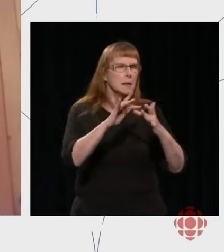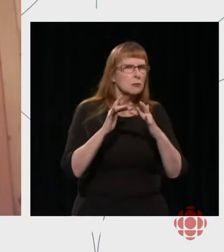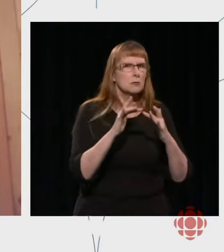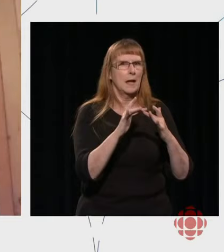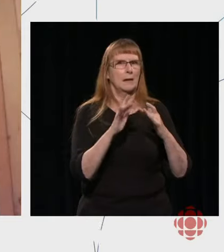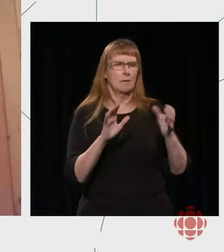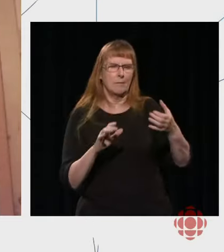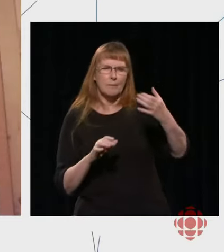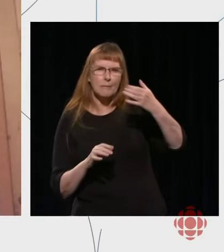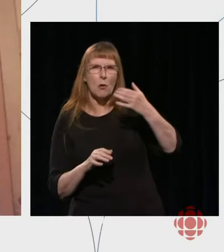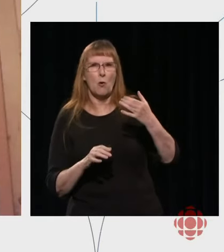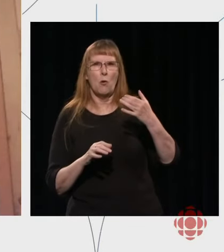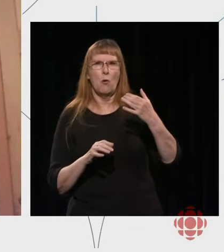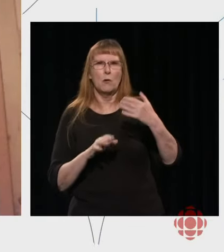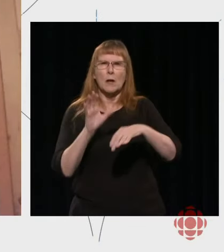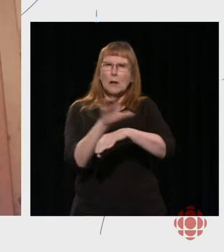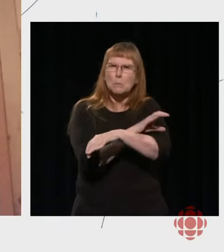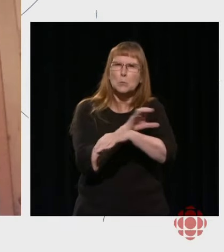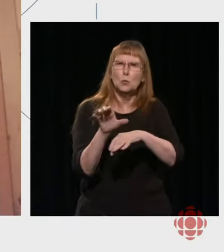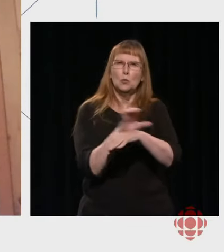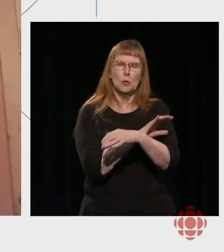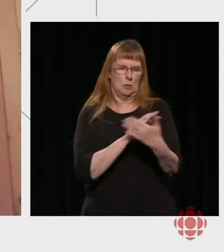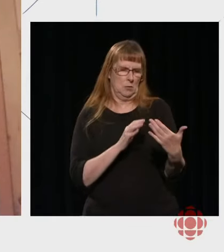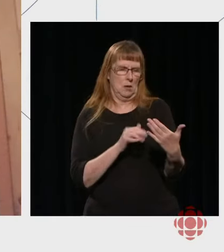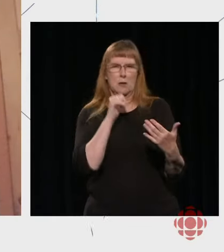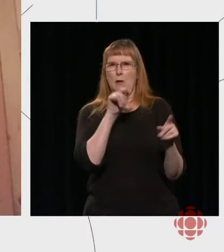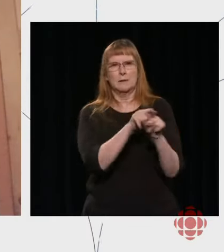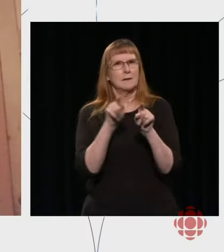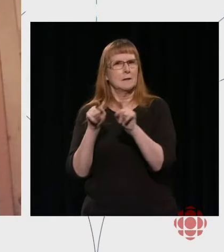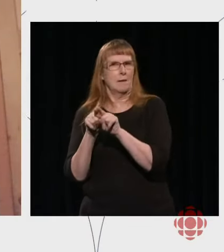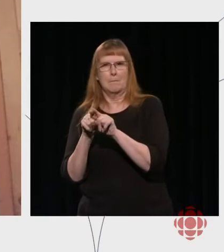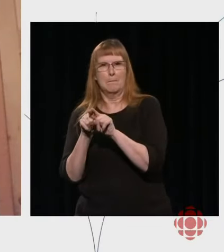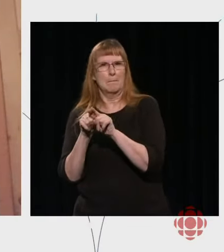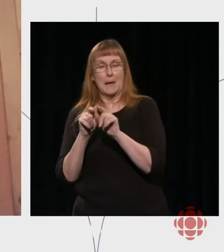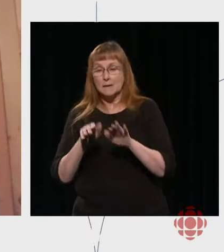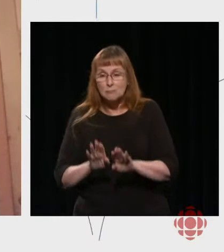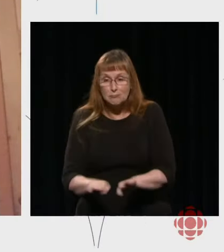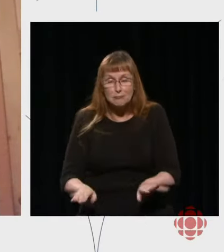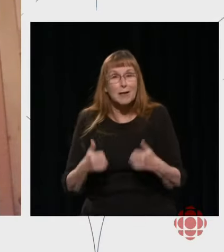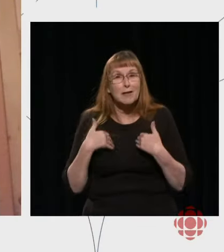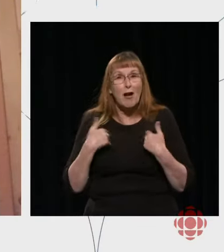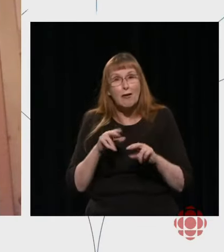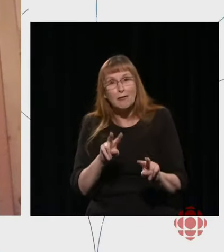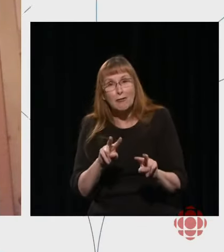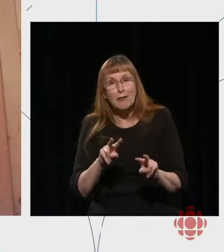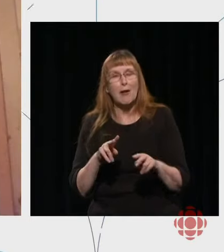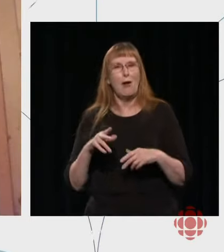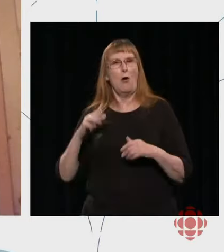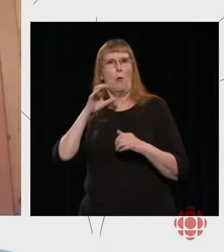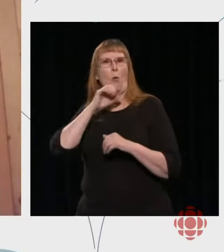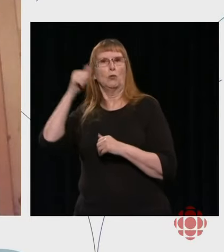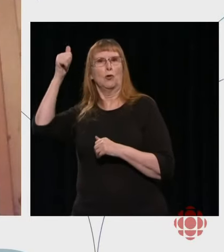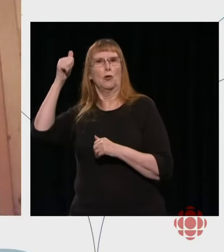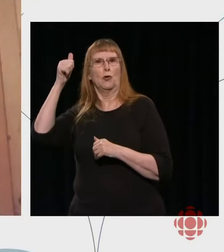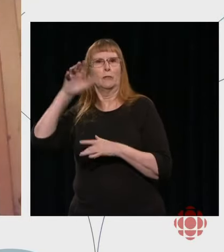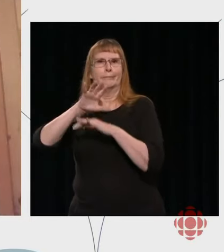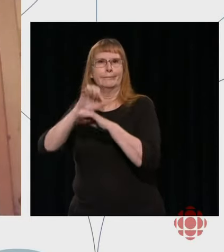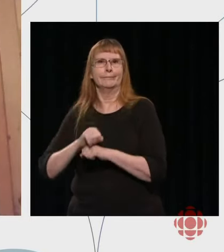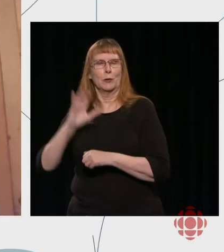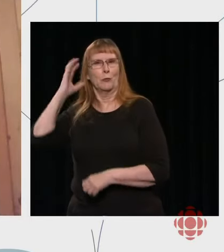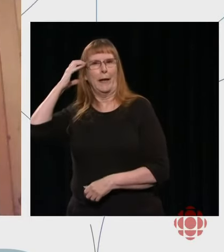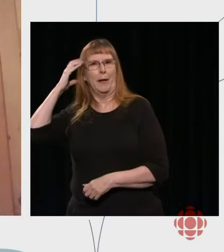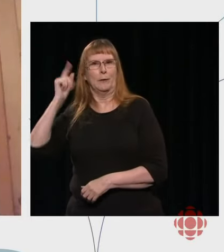younger or they may again when they are a bit older. So our challenge is to figure out how we use the vast array of platforms and